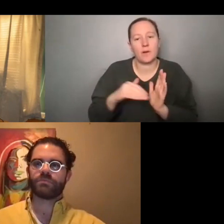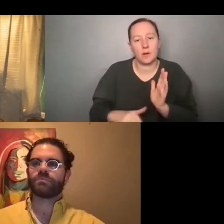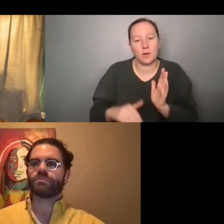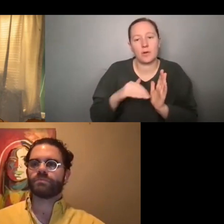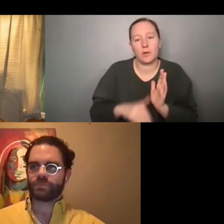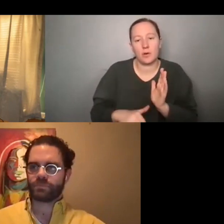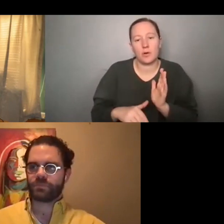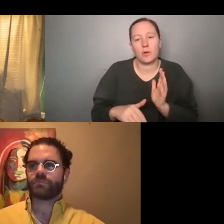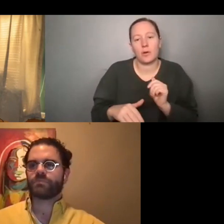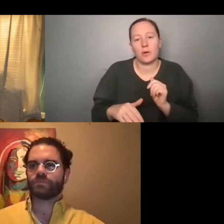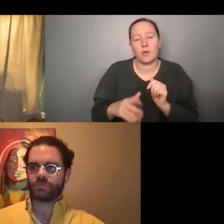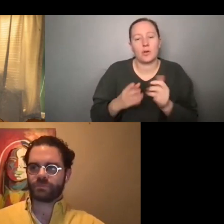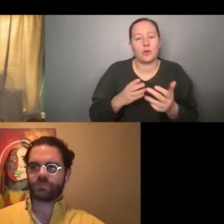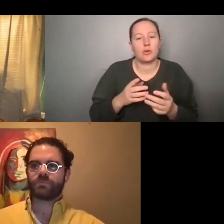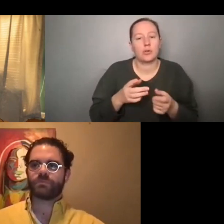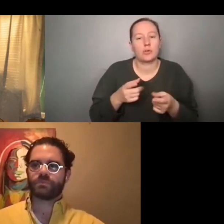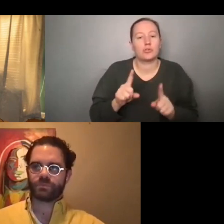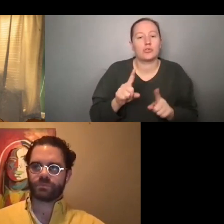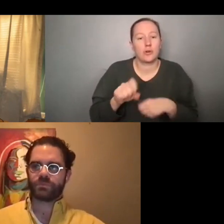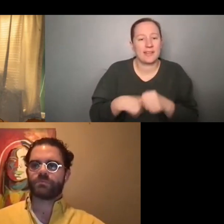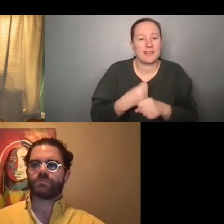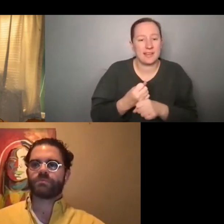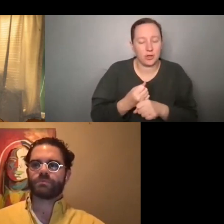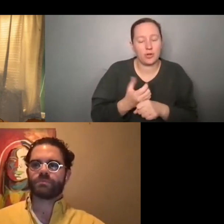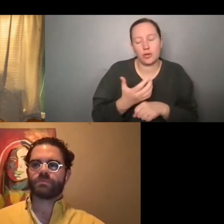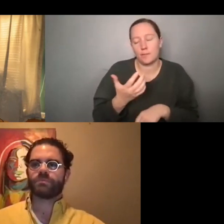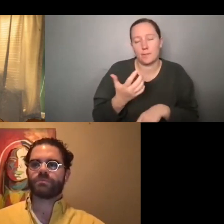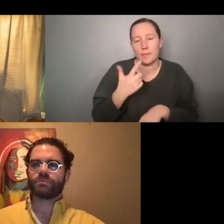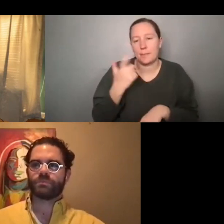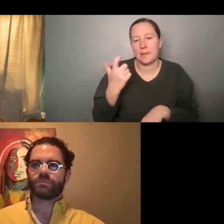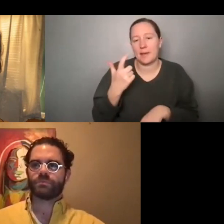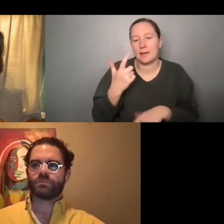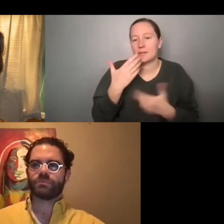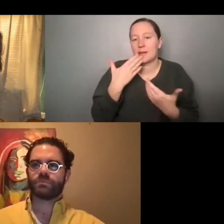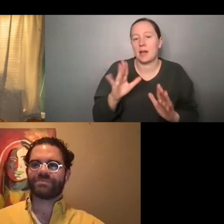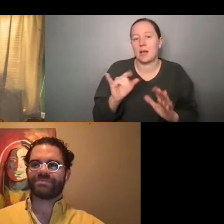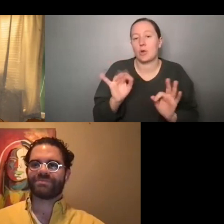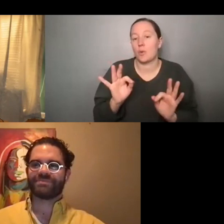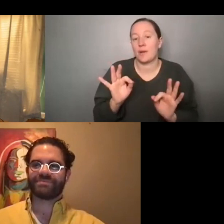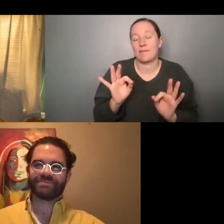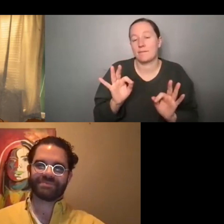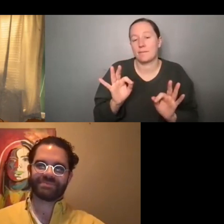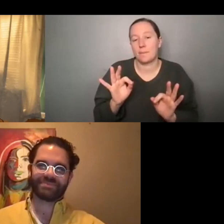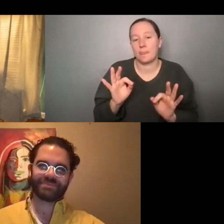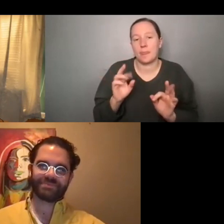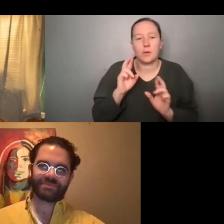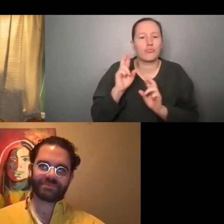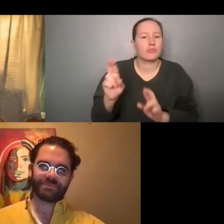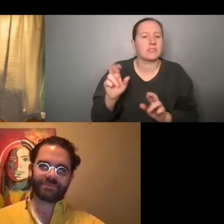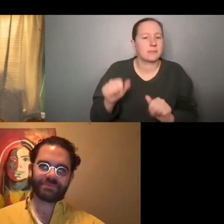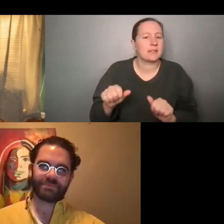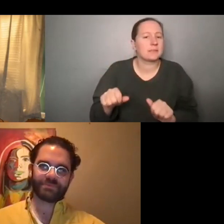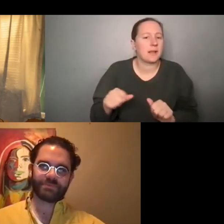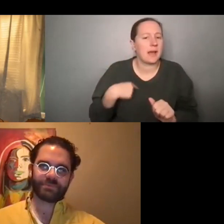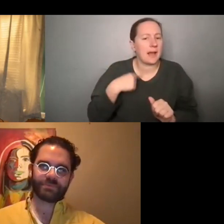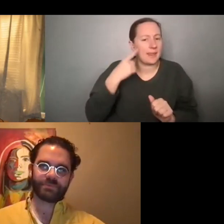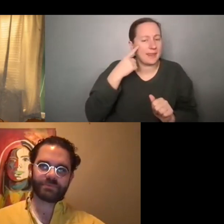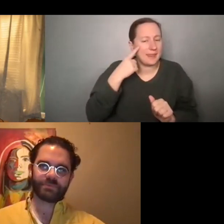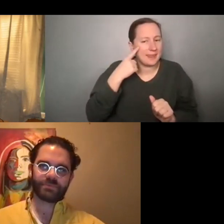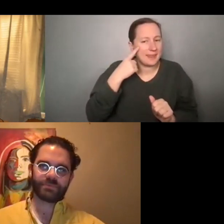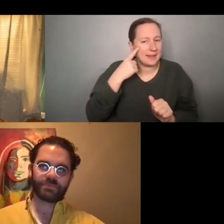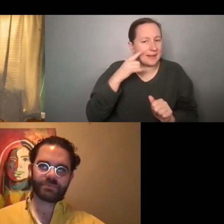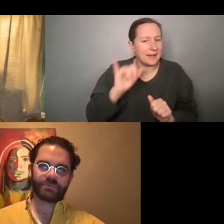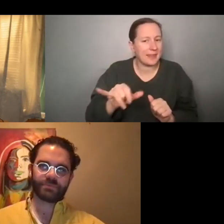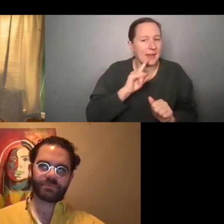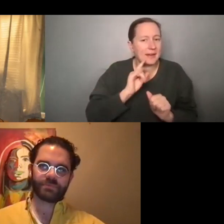um, throughout the years, because I, I don't know if it's, and respectability, I, I think that